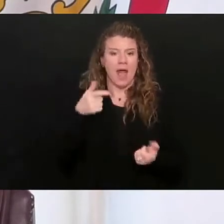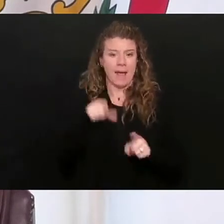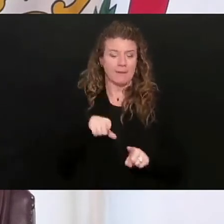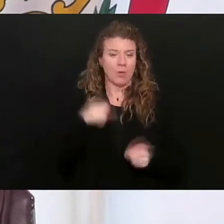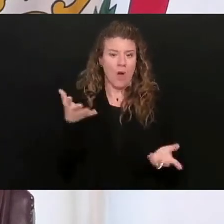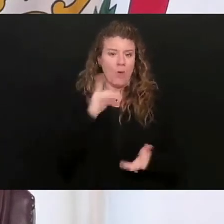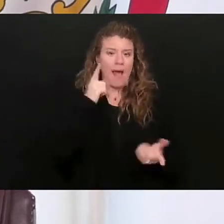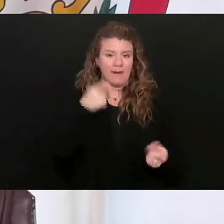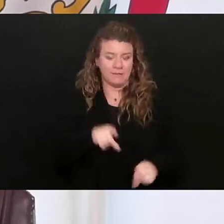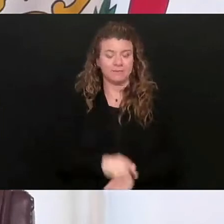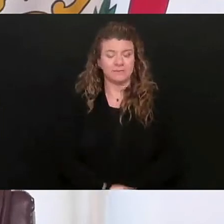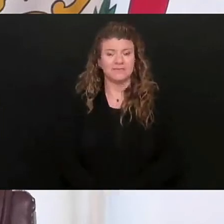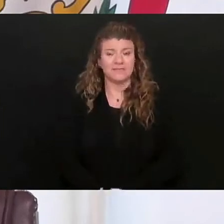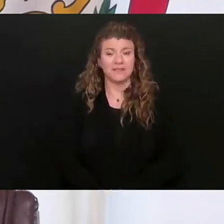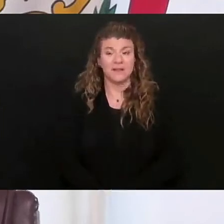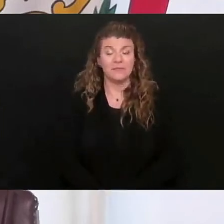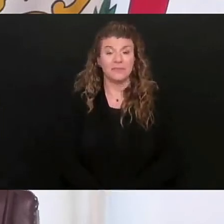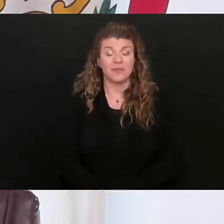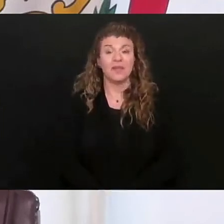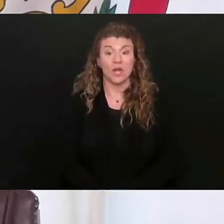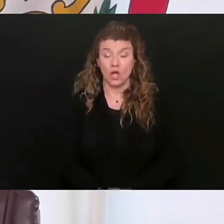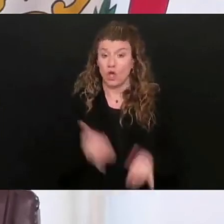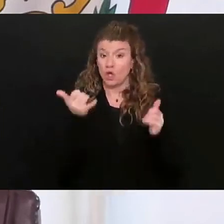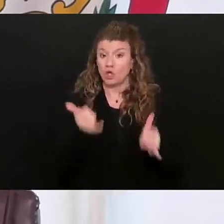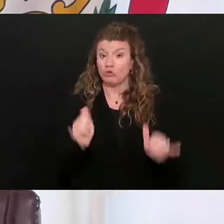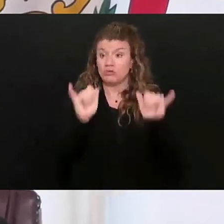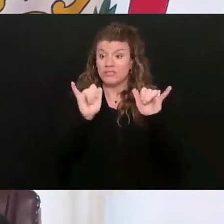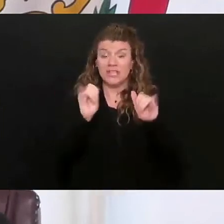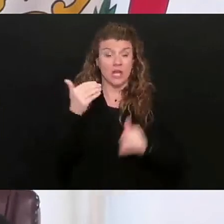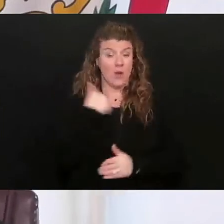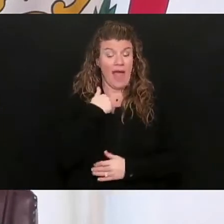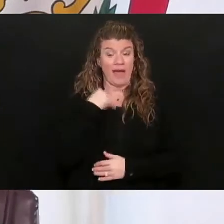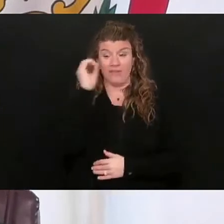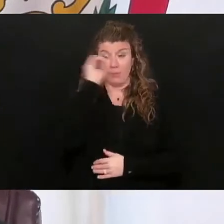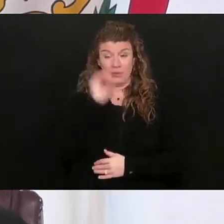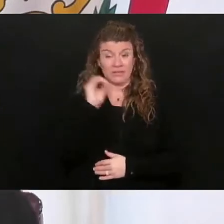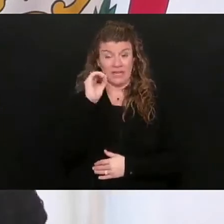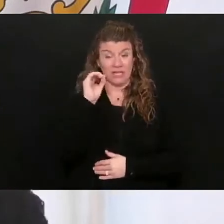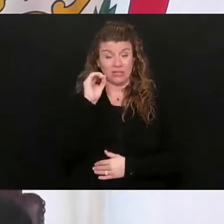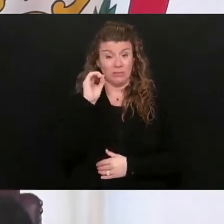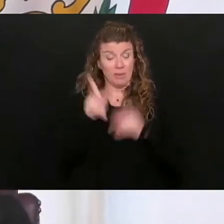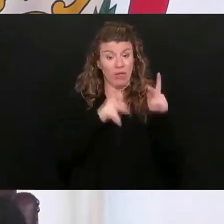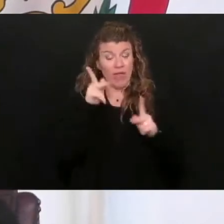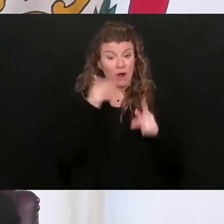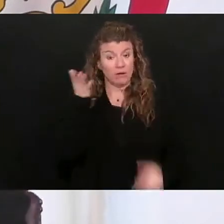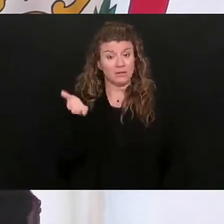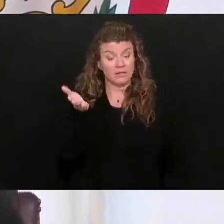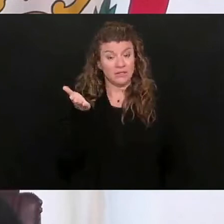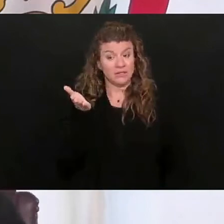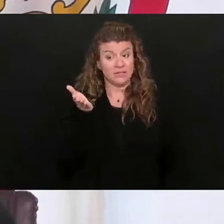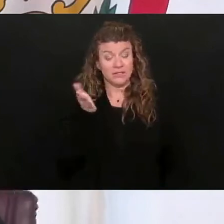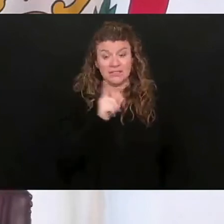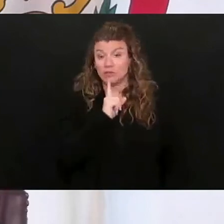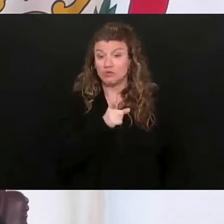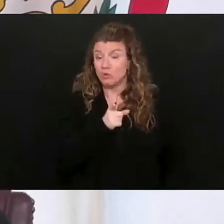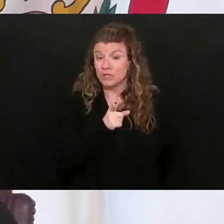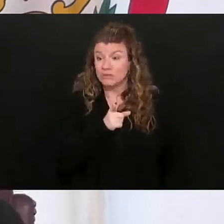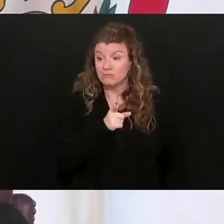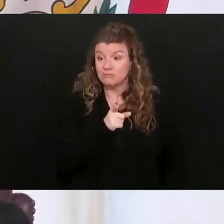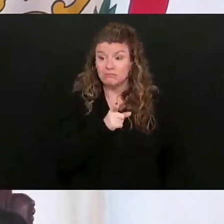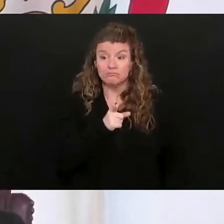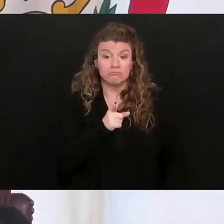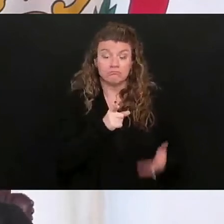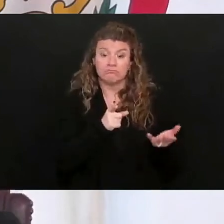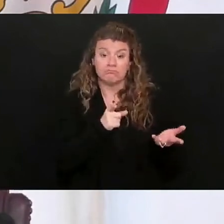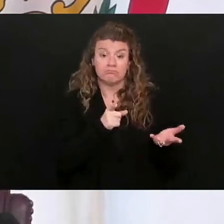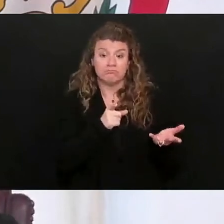vaccine. You still got a percentage of people out there that truly, you know,